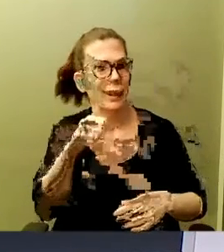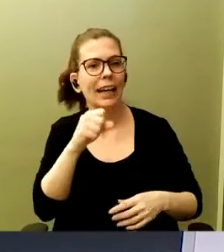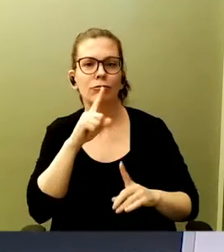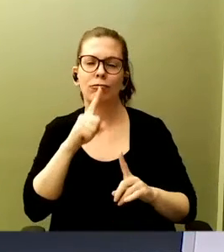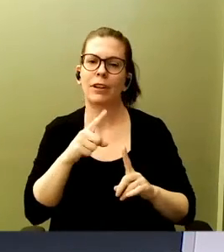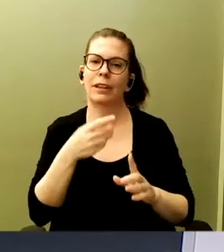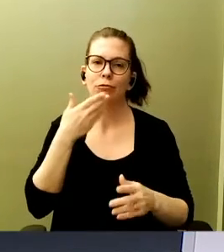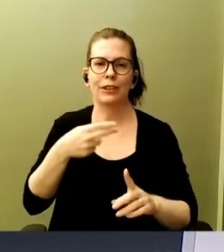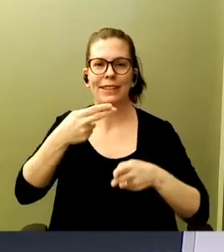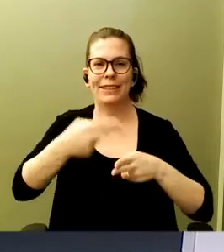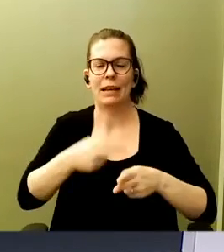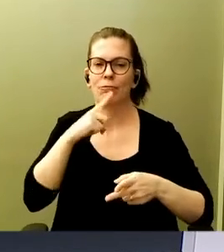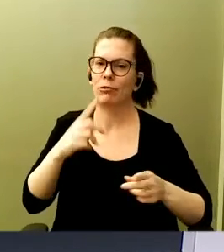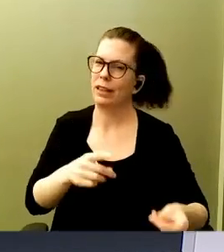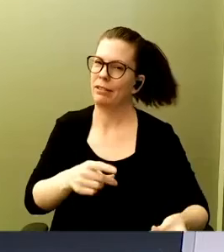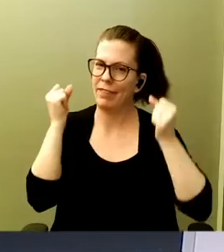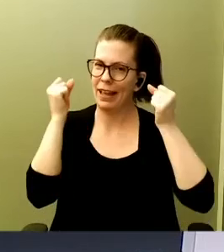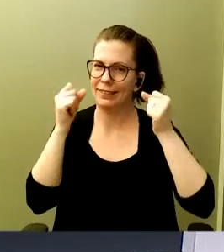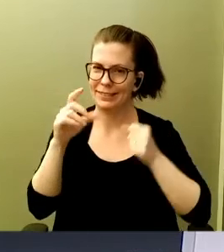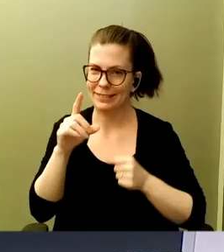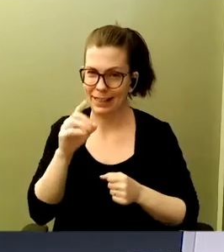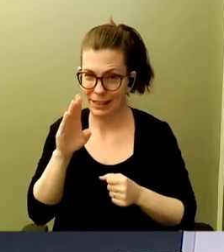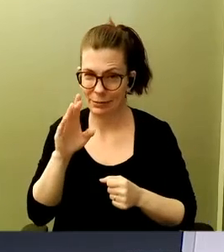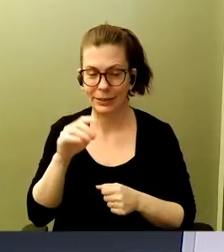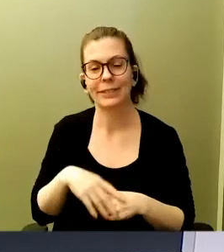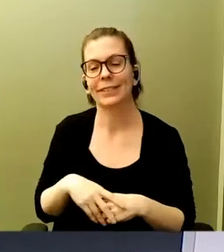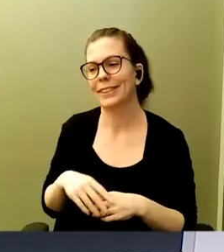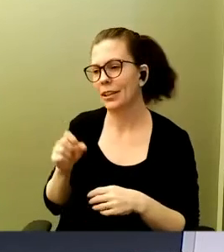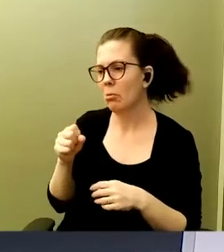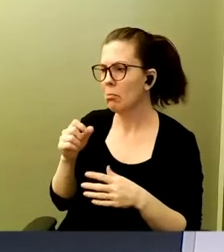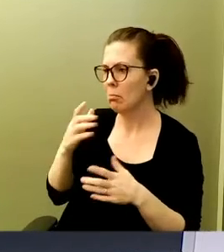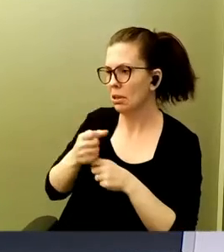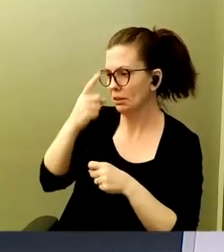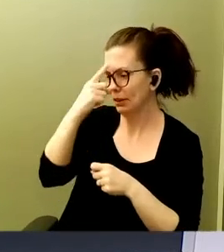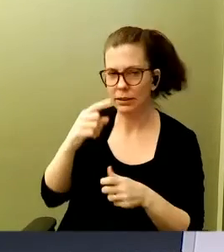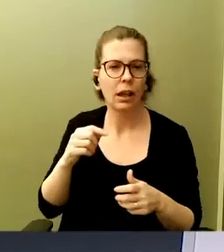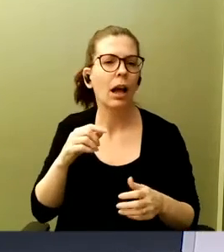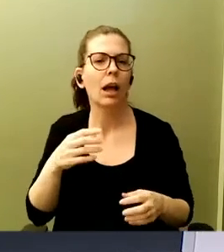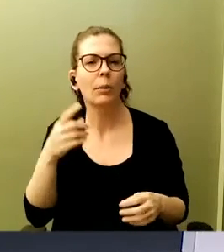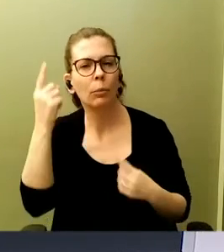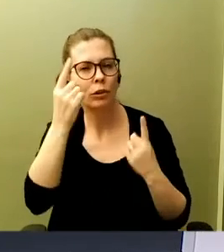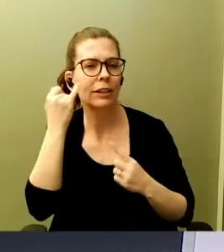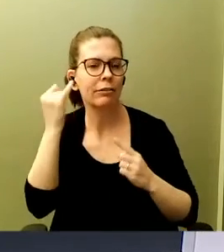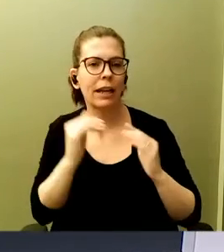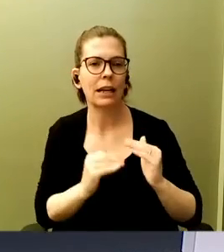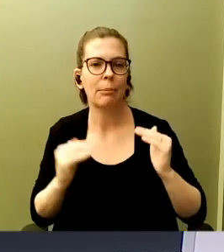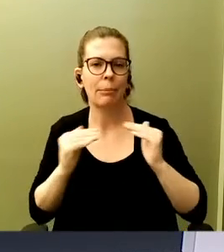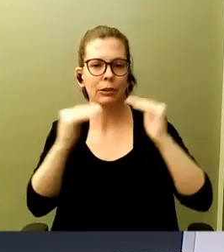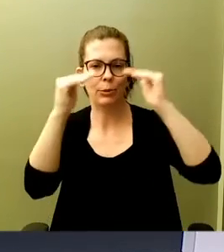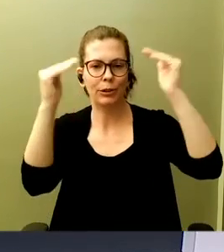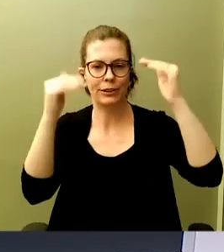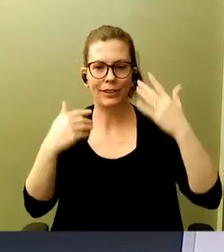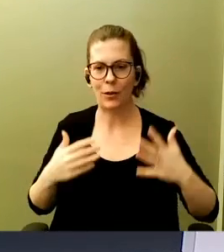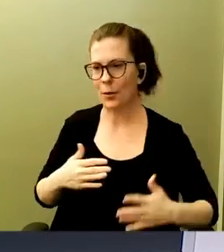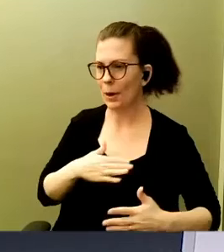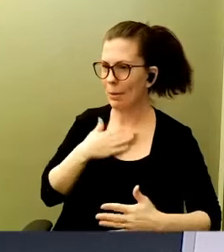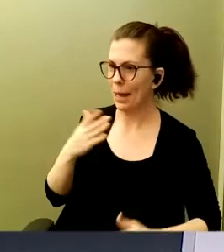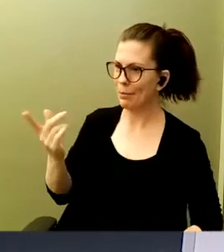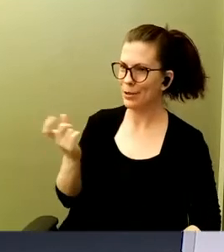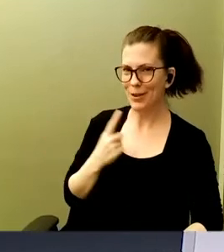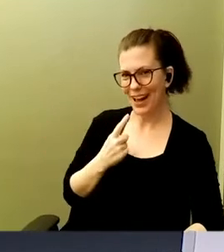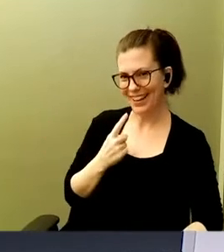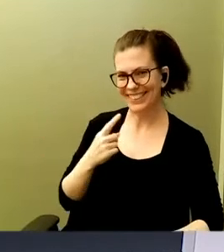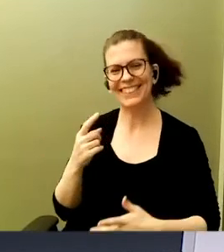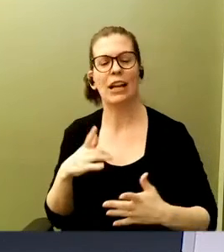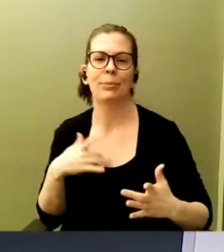fast database. Oh, that makes sense. I'm wondering if there are any benchmarks. Oh, I'm glad you asked, because I'm really excited about